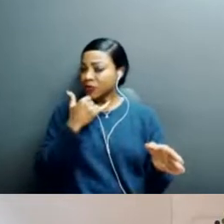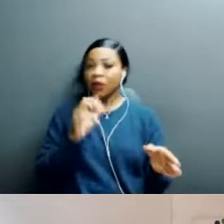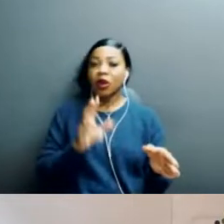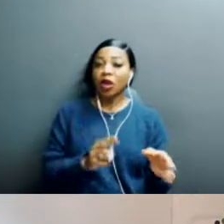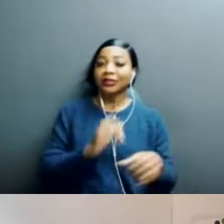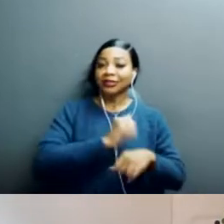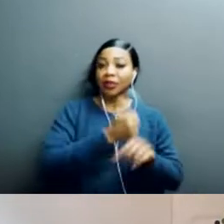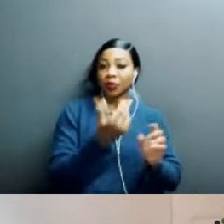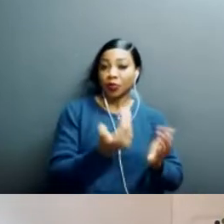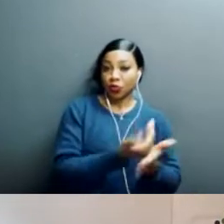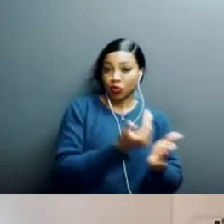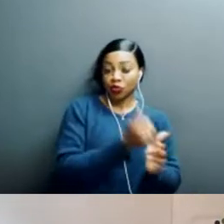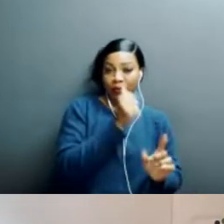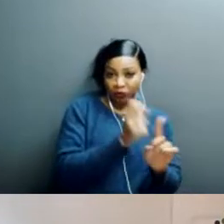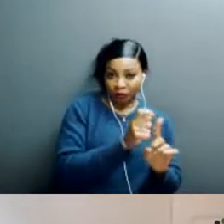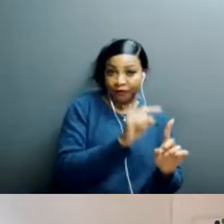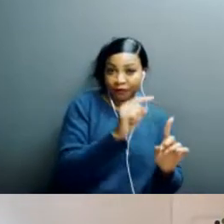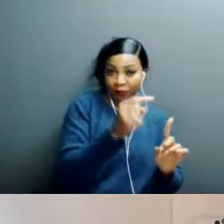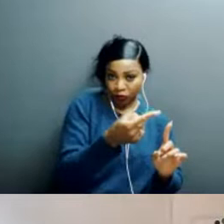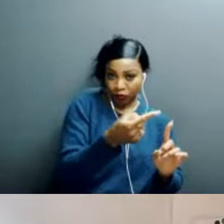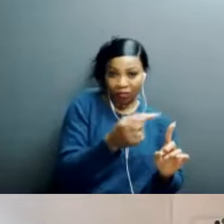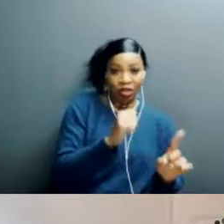think it's compromised, because you could lock yourself out.